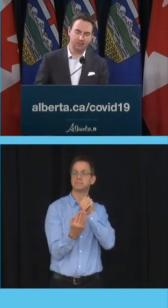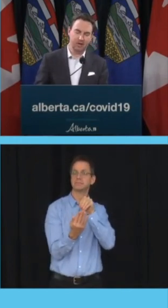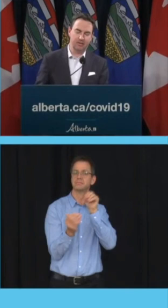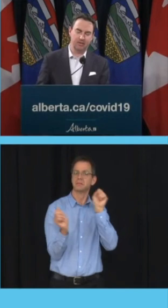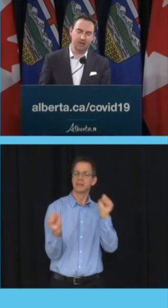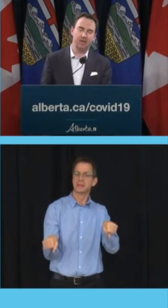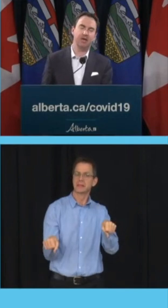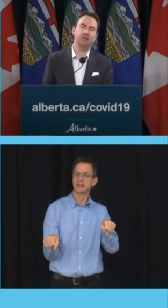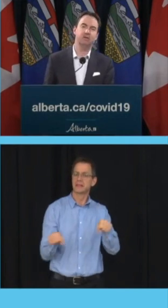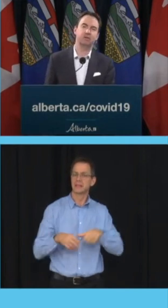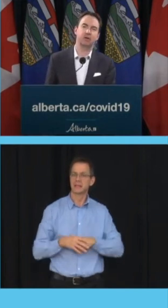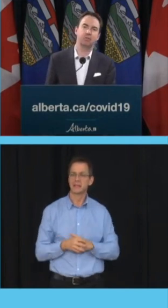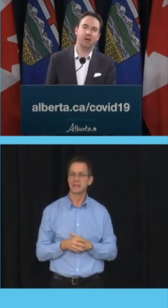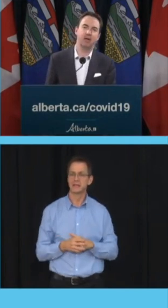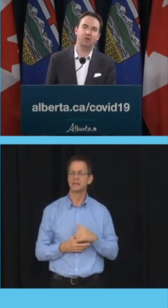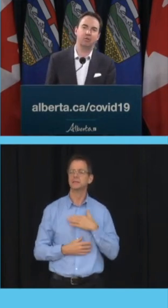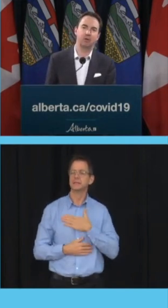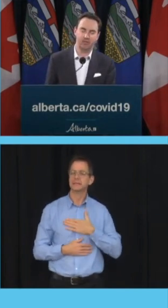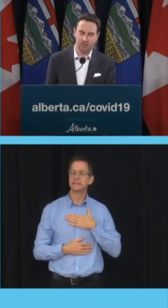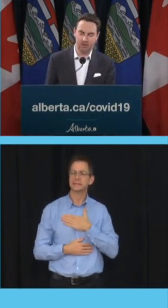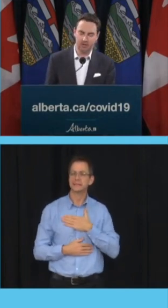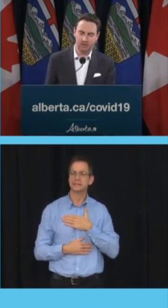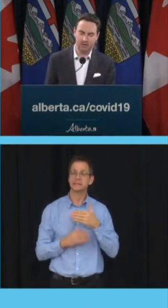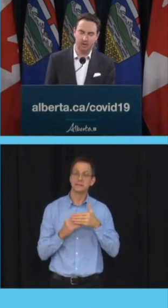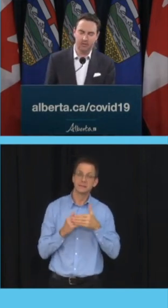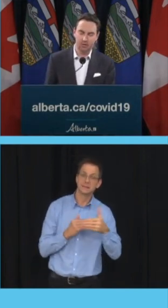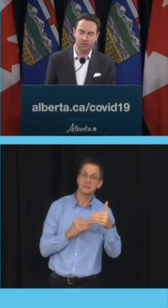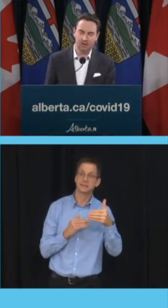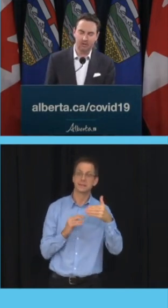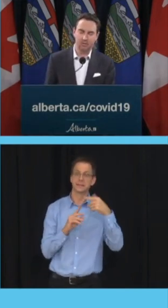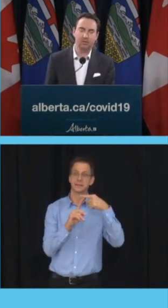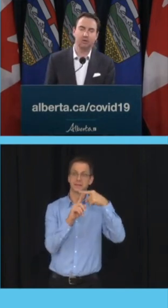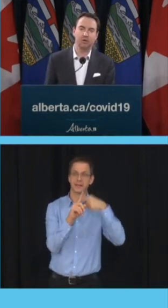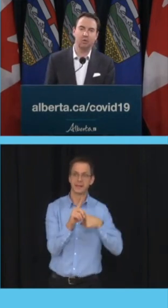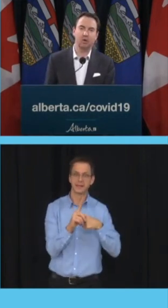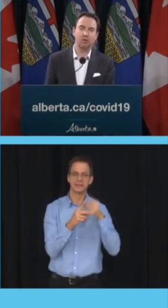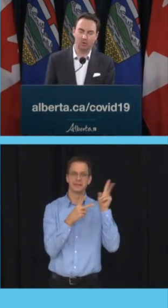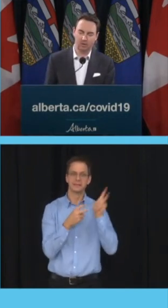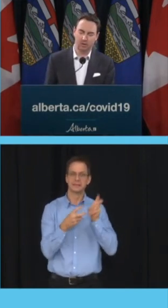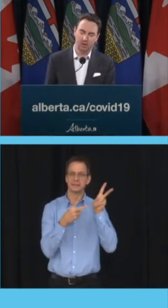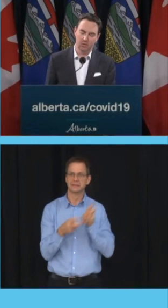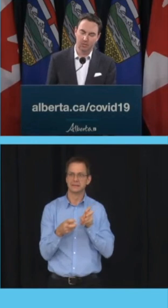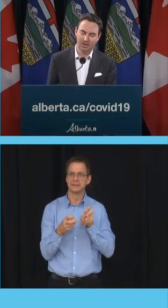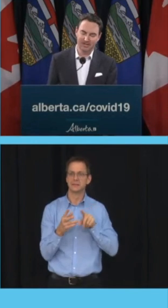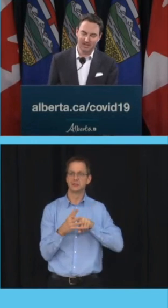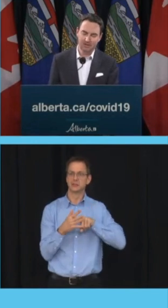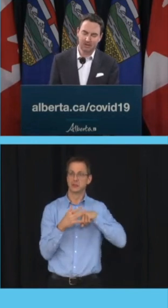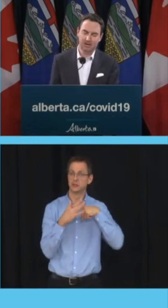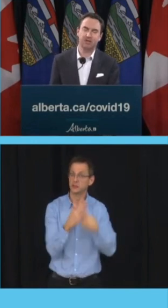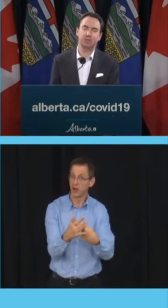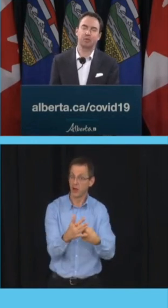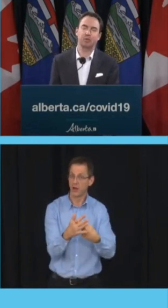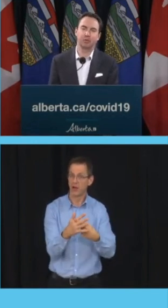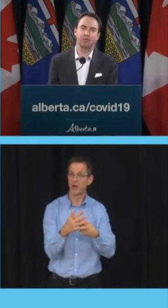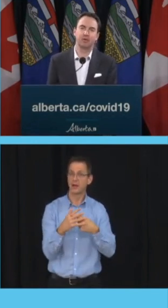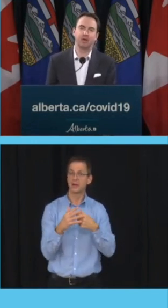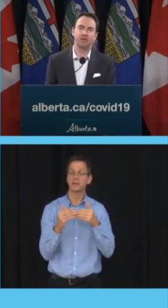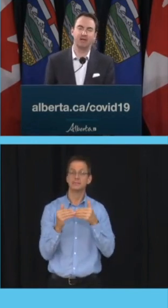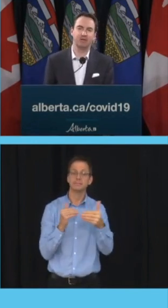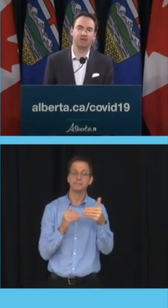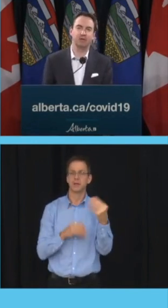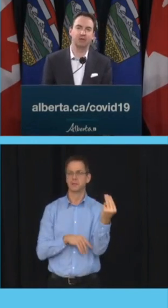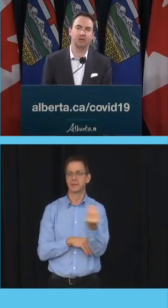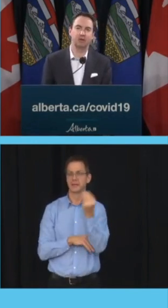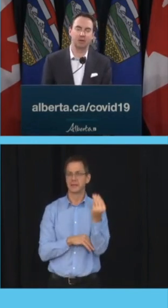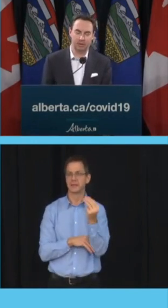new record over the next month, and then, starting Monday, November 15th, the new record with the QR code will be the single acceptable